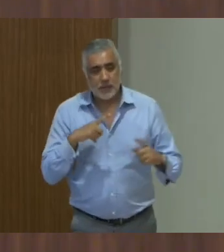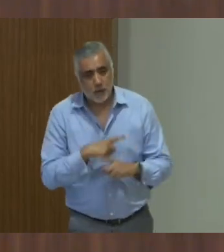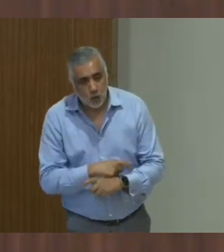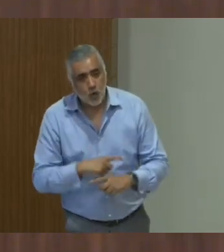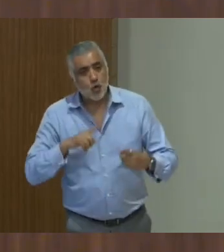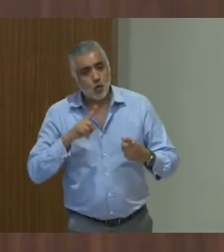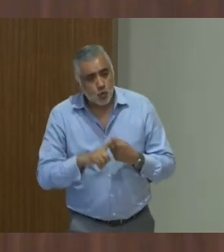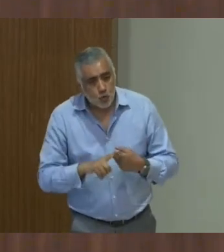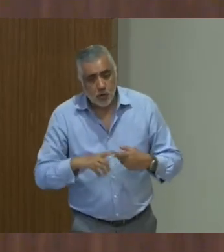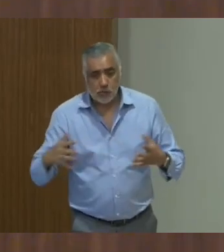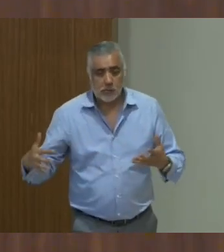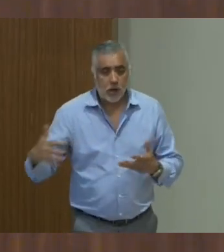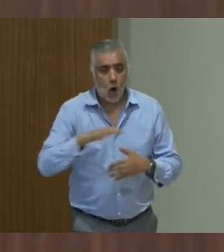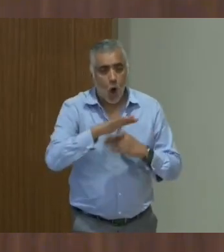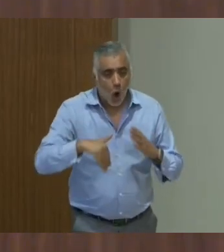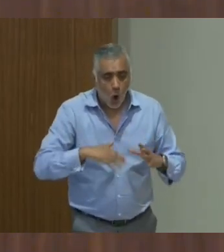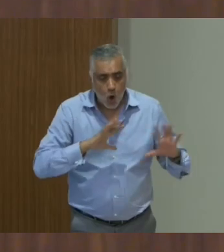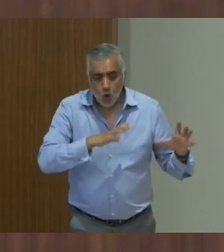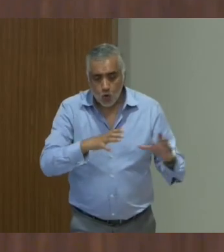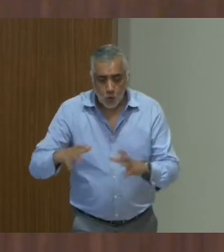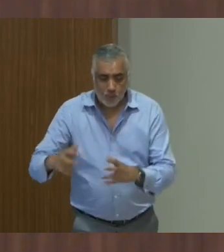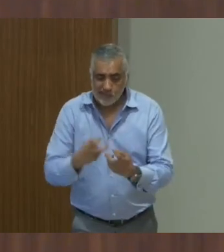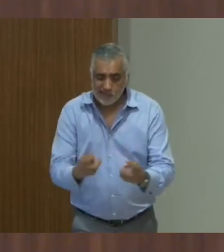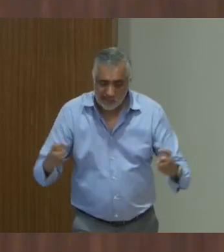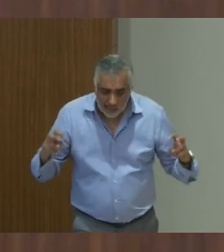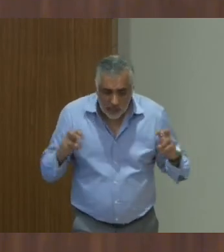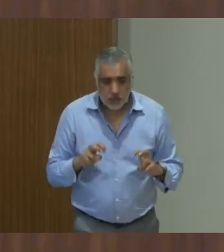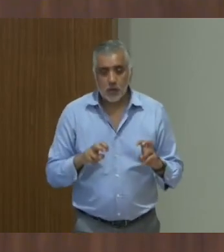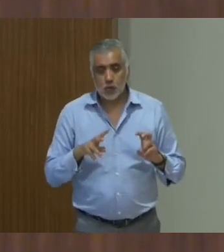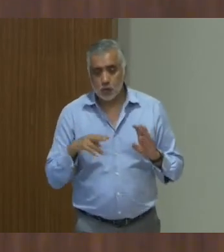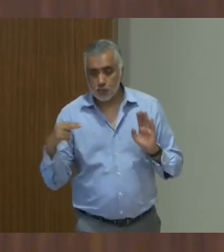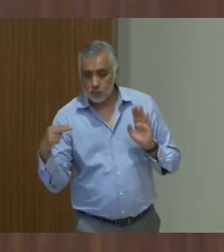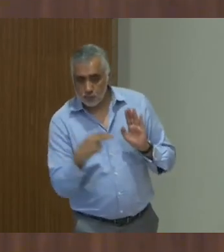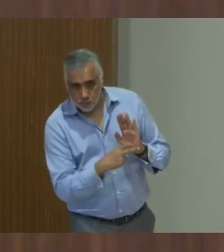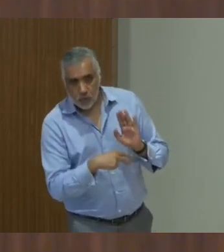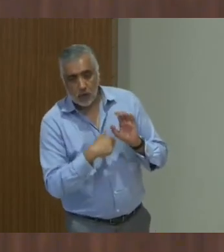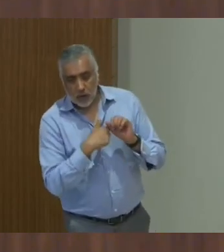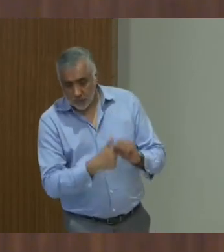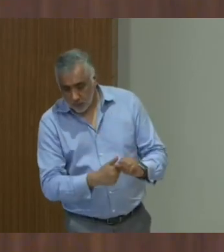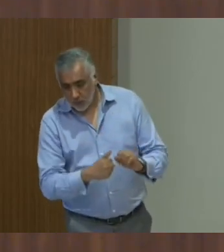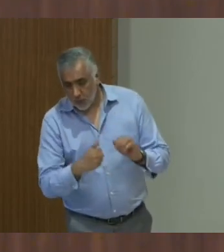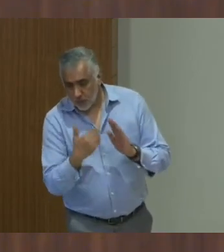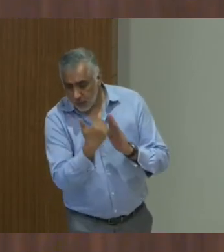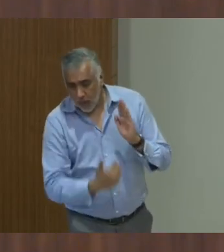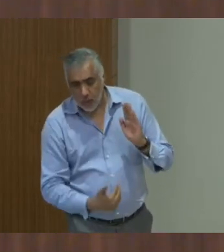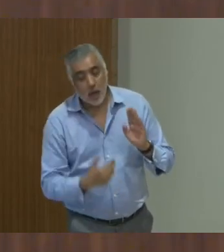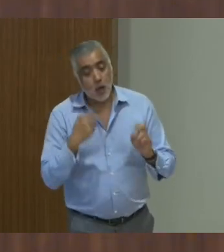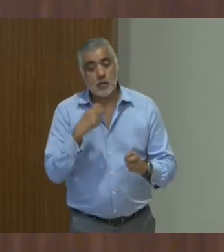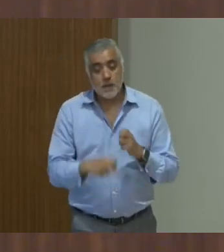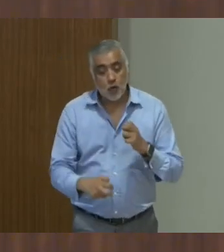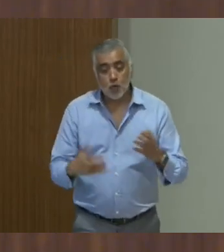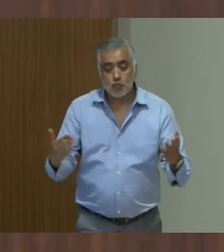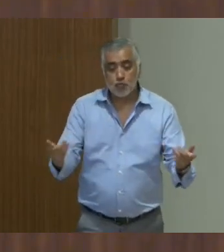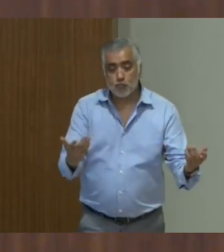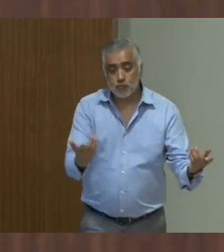all groups in the same safeguarding, um, um, guideline. It was very difficult to, uh,